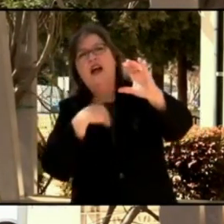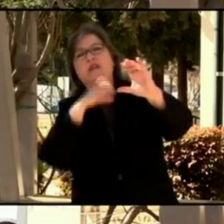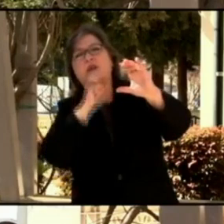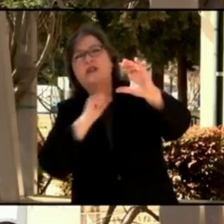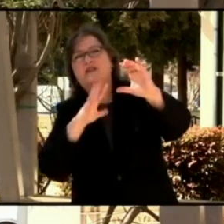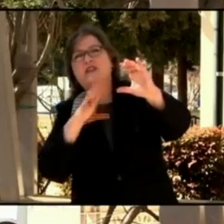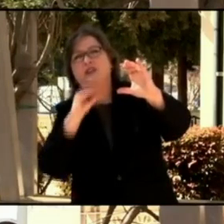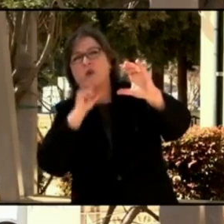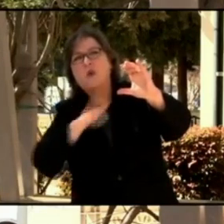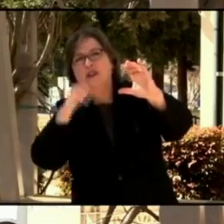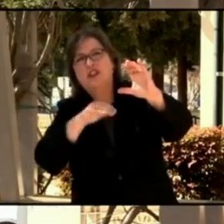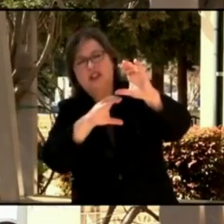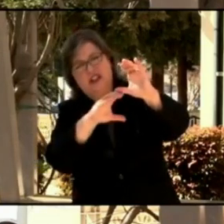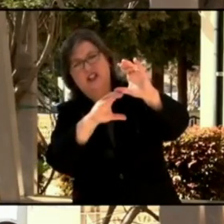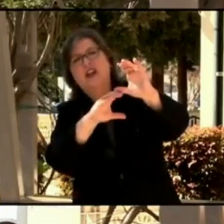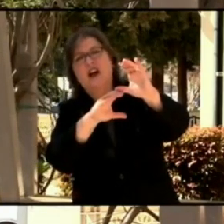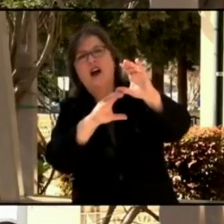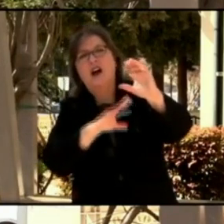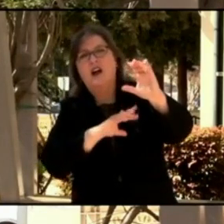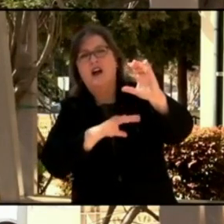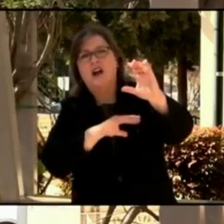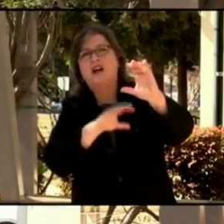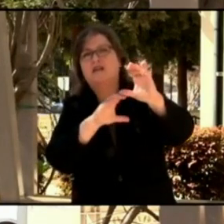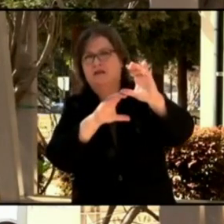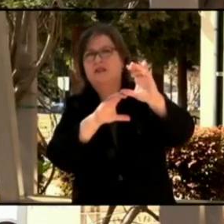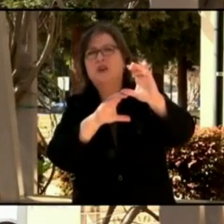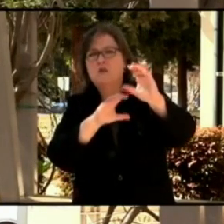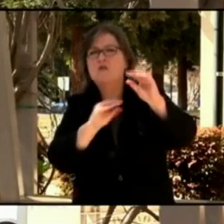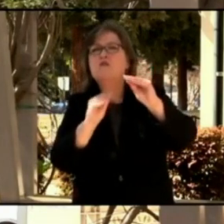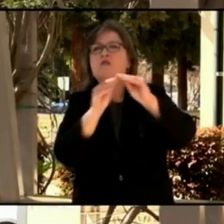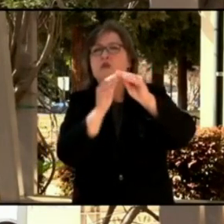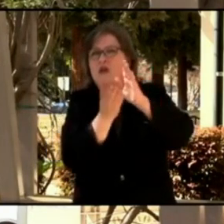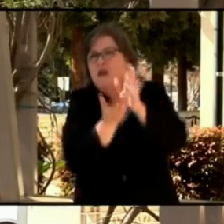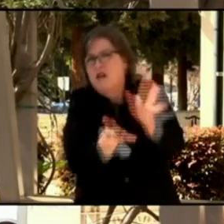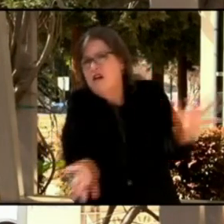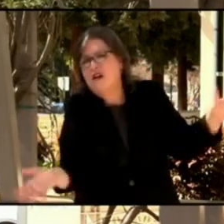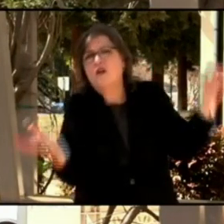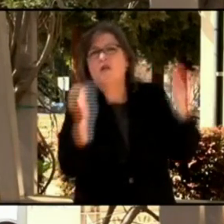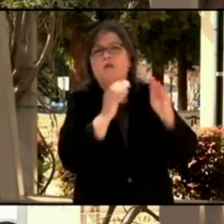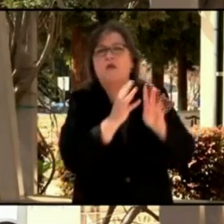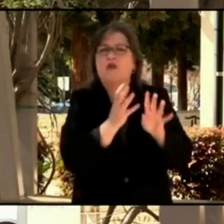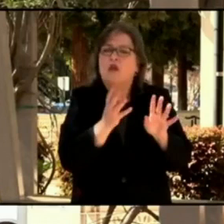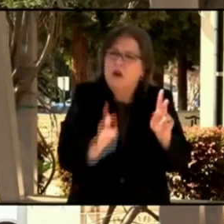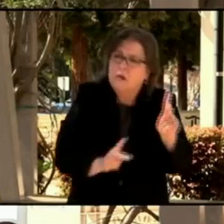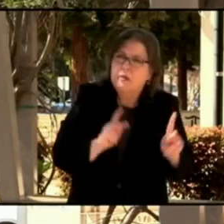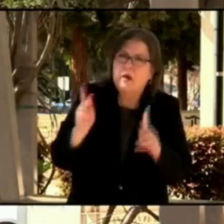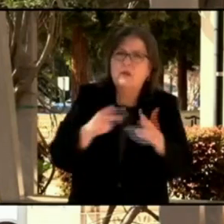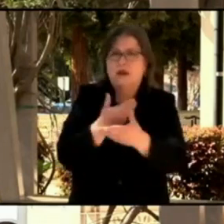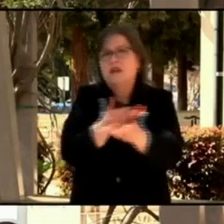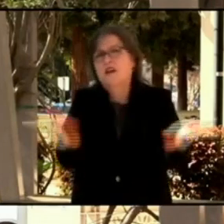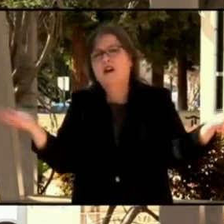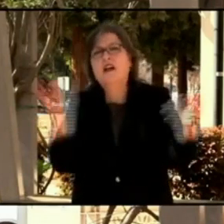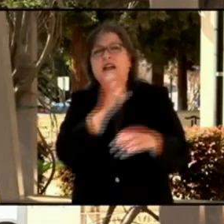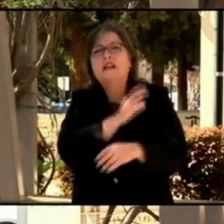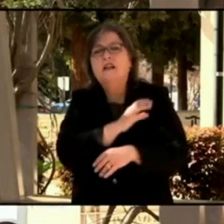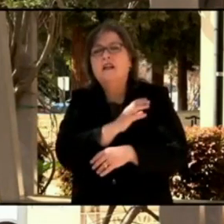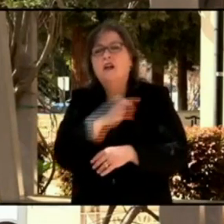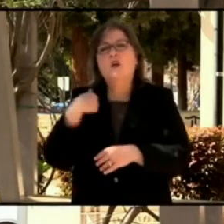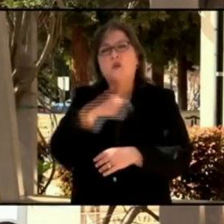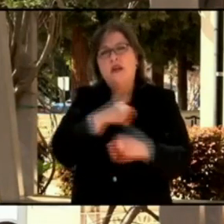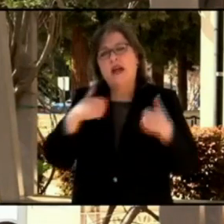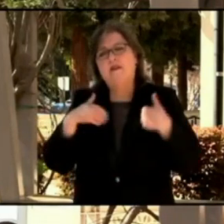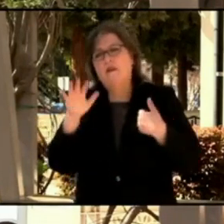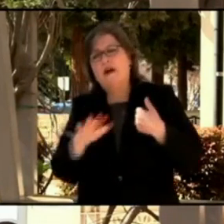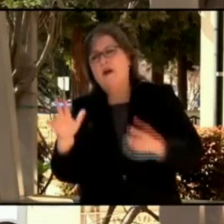That equals a lot of people. I think I mentioned at one time at one time previously, that was about 370,000 more people,